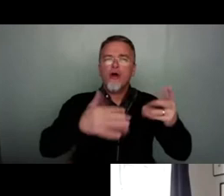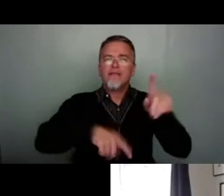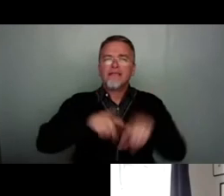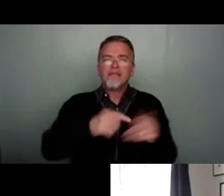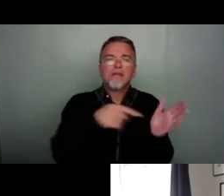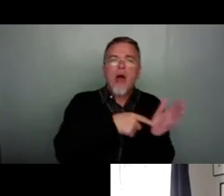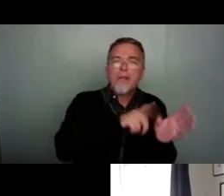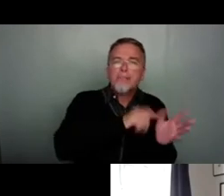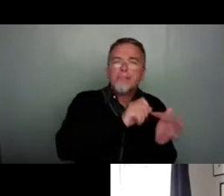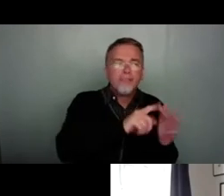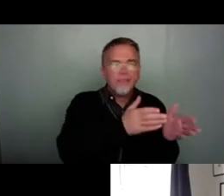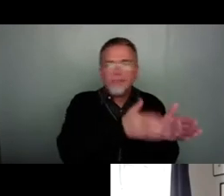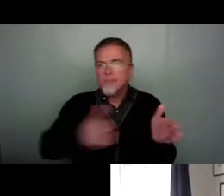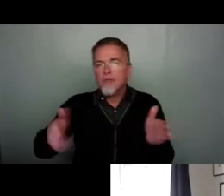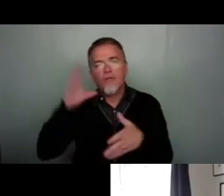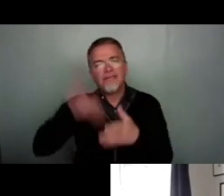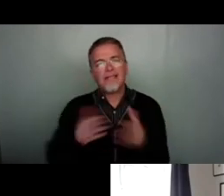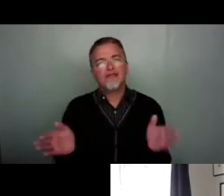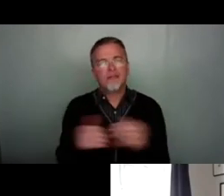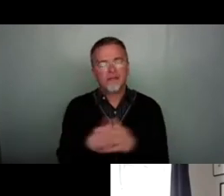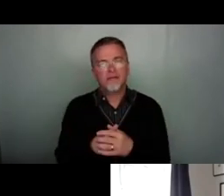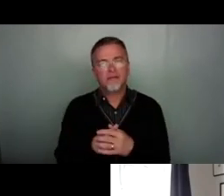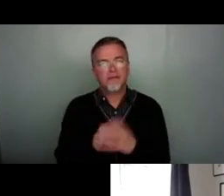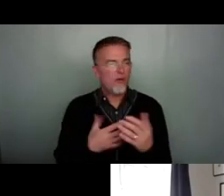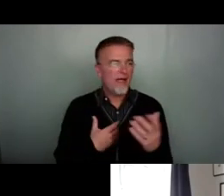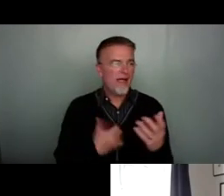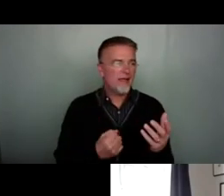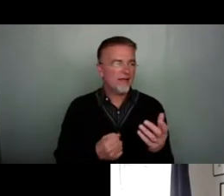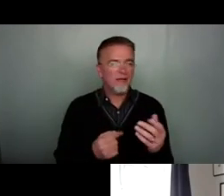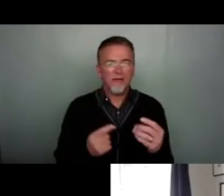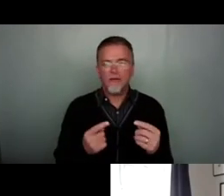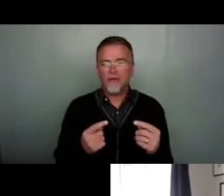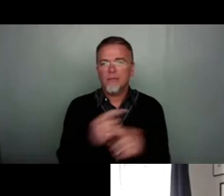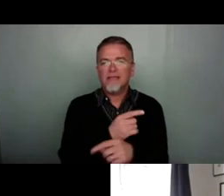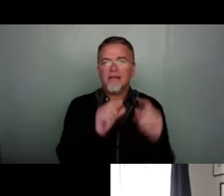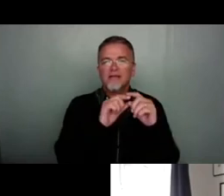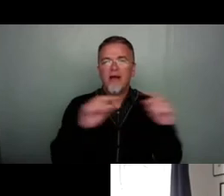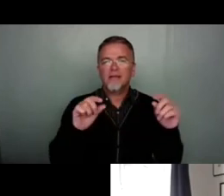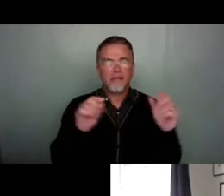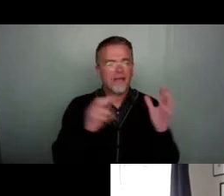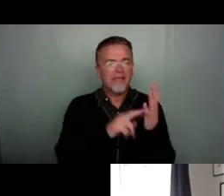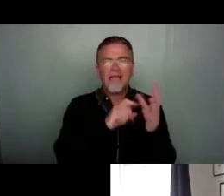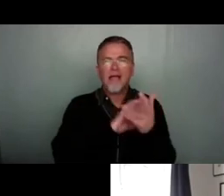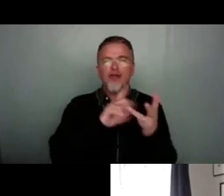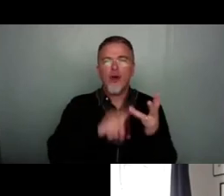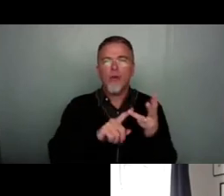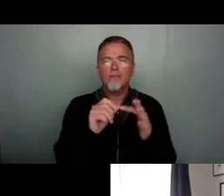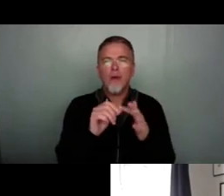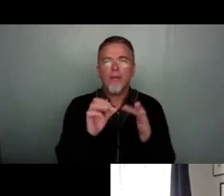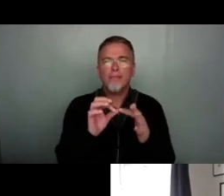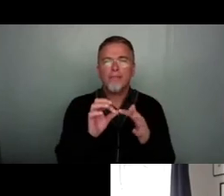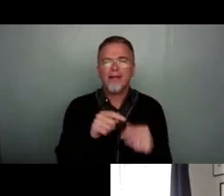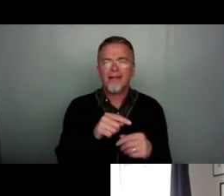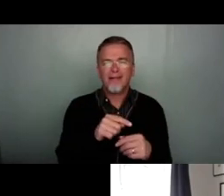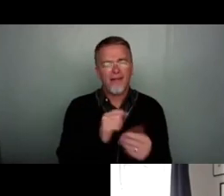you know, experiences. So, you know, we had like, you missed the title, Nacho Problem, which is the best title going,